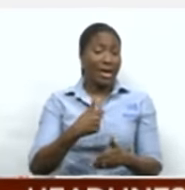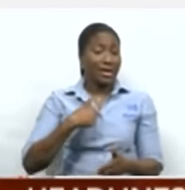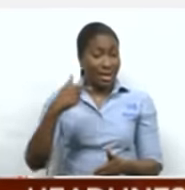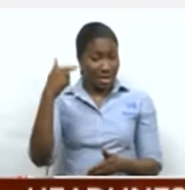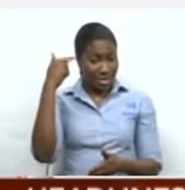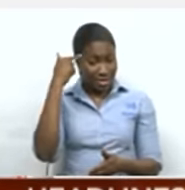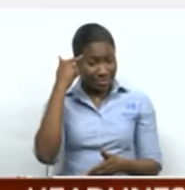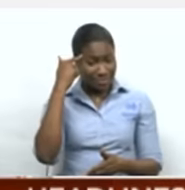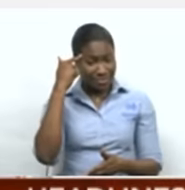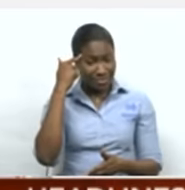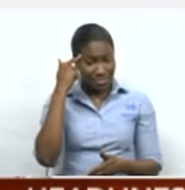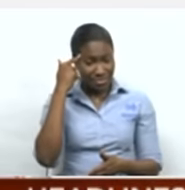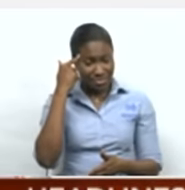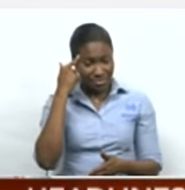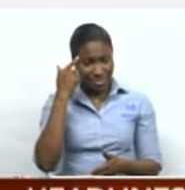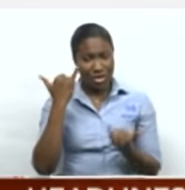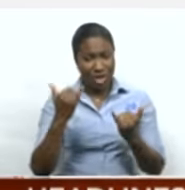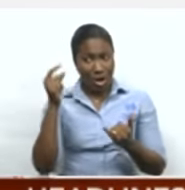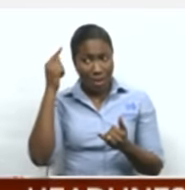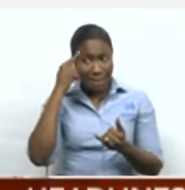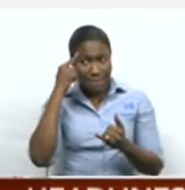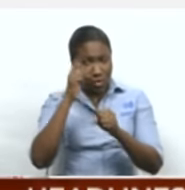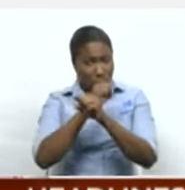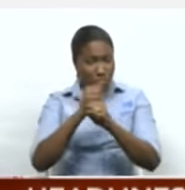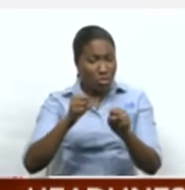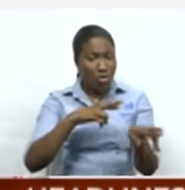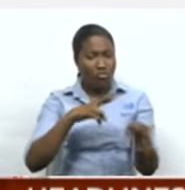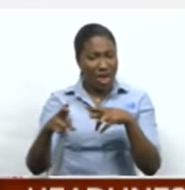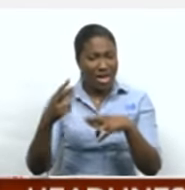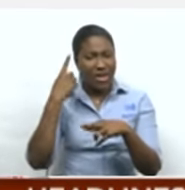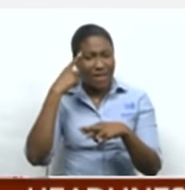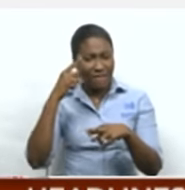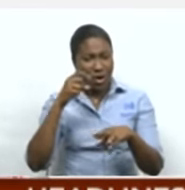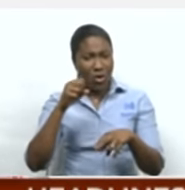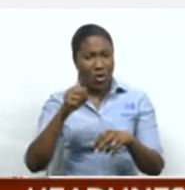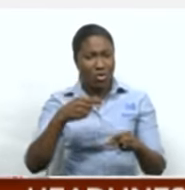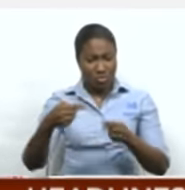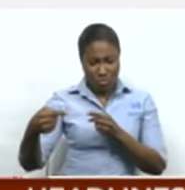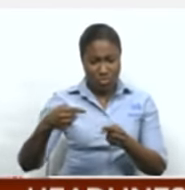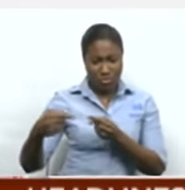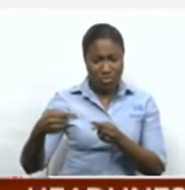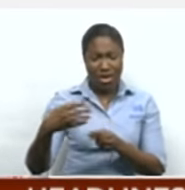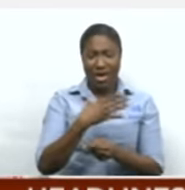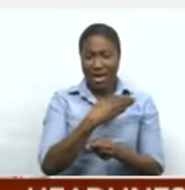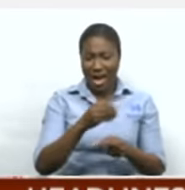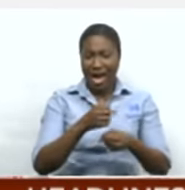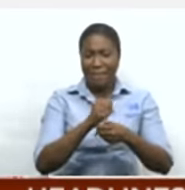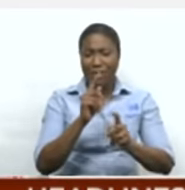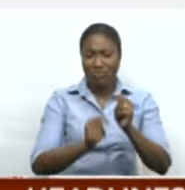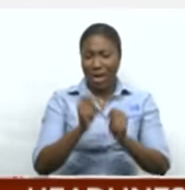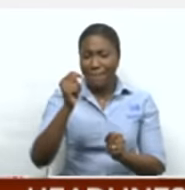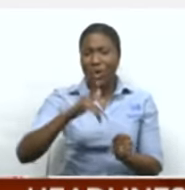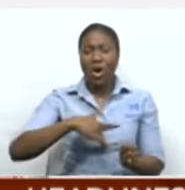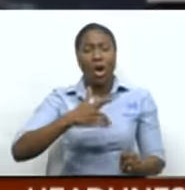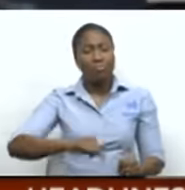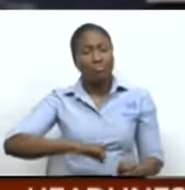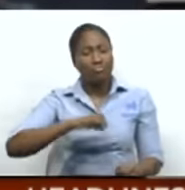they're in a frame of mind that they're ready to really show what they have and to make Trinidad and Tobago proud.